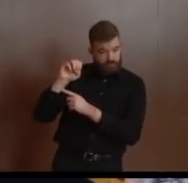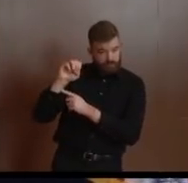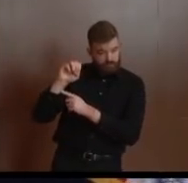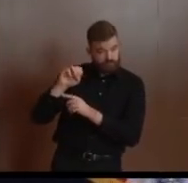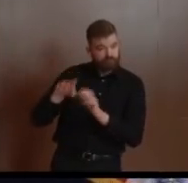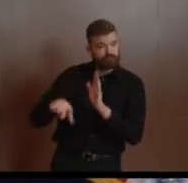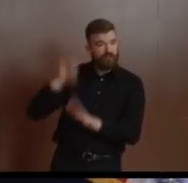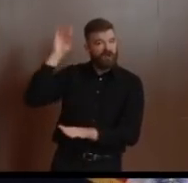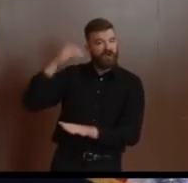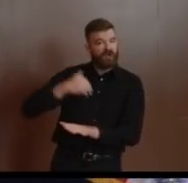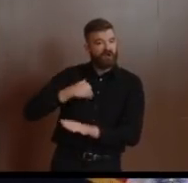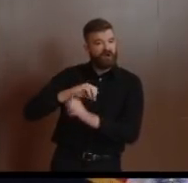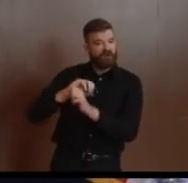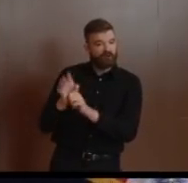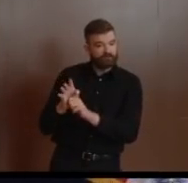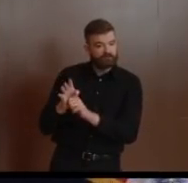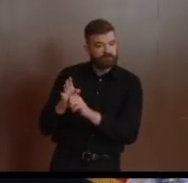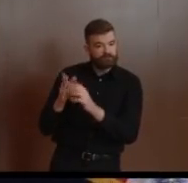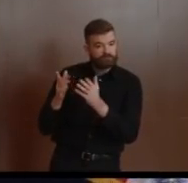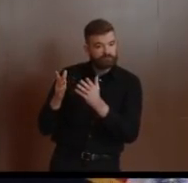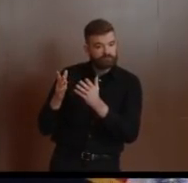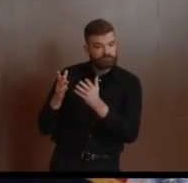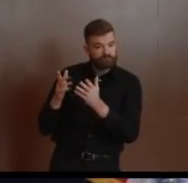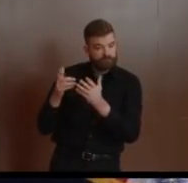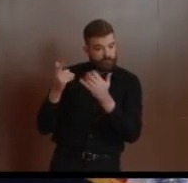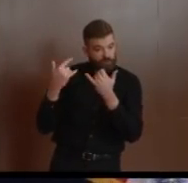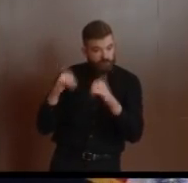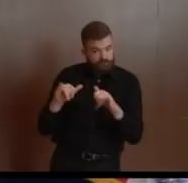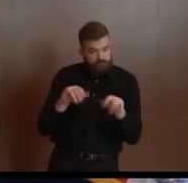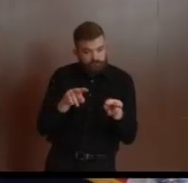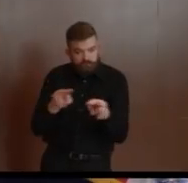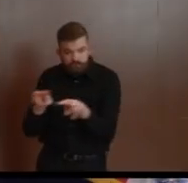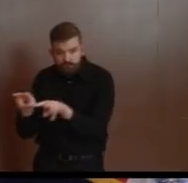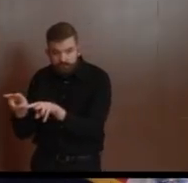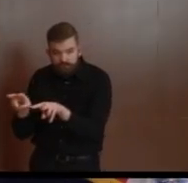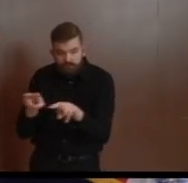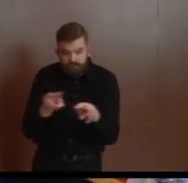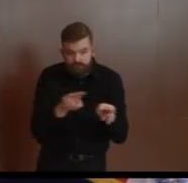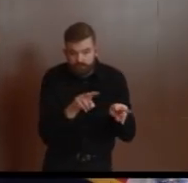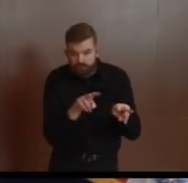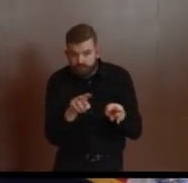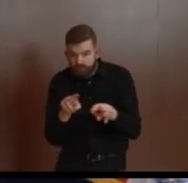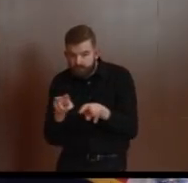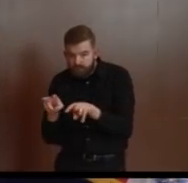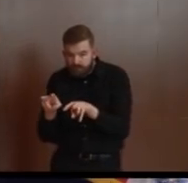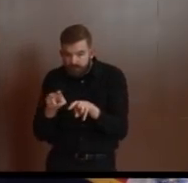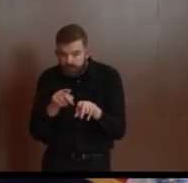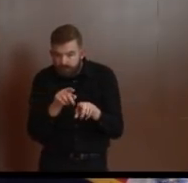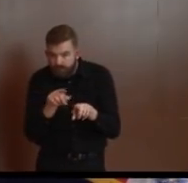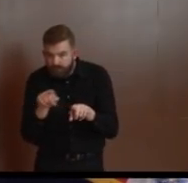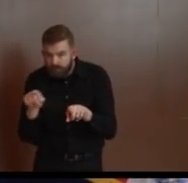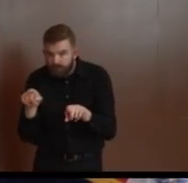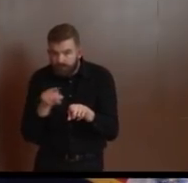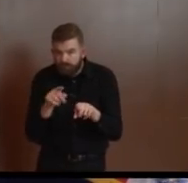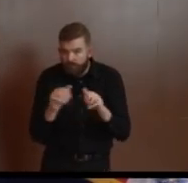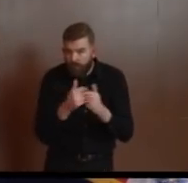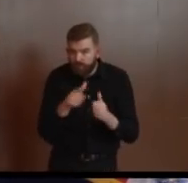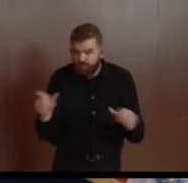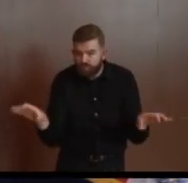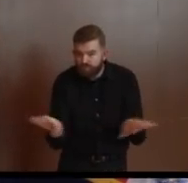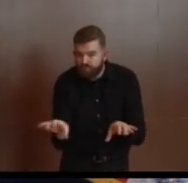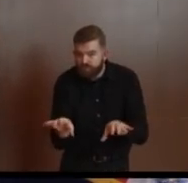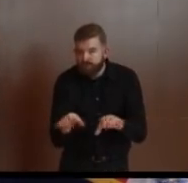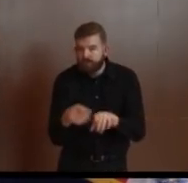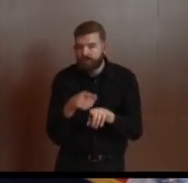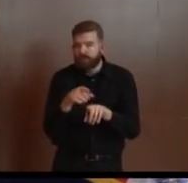extent is it happening and why is it still important? And at what time would that effort effectively cease? Let me just say